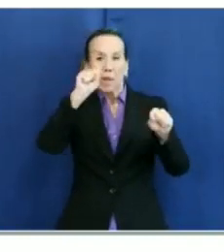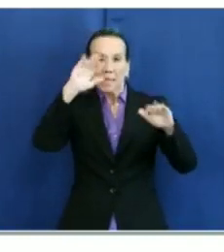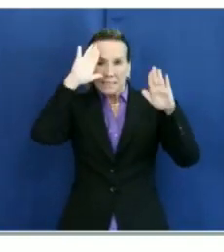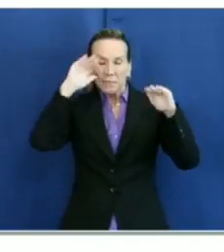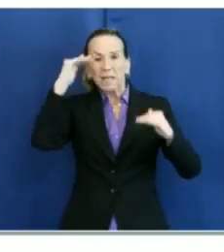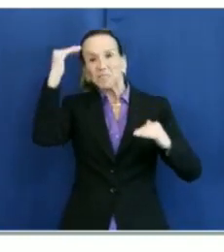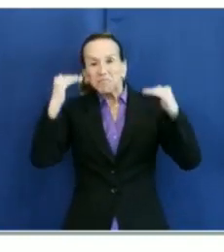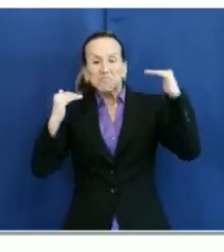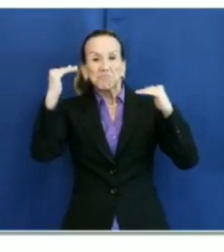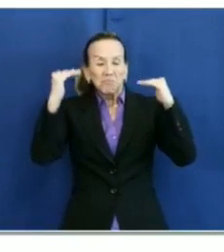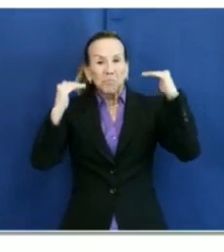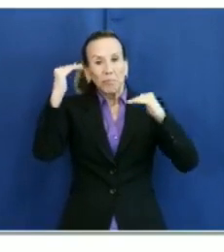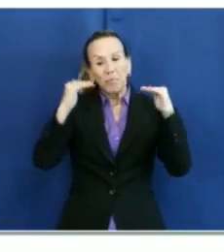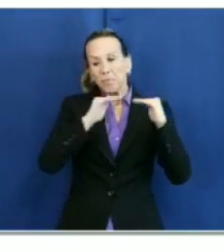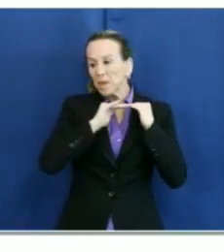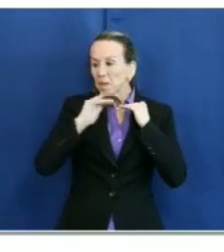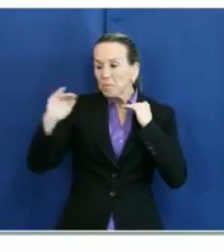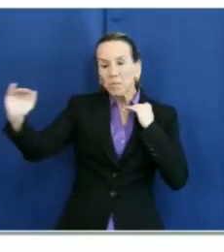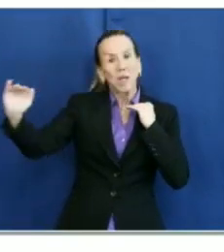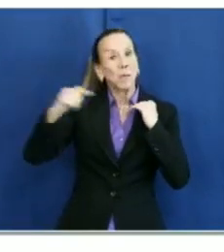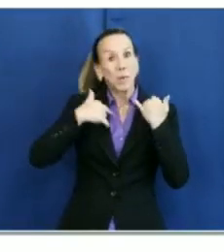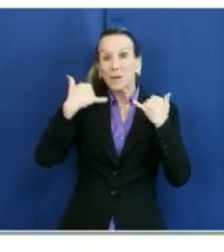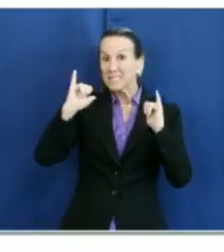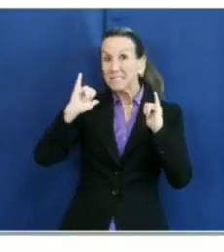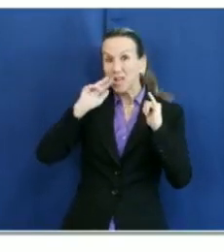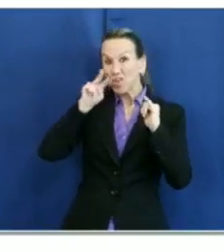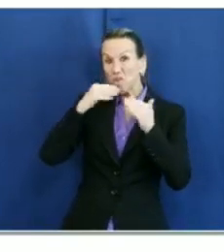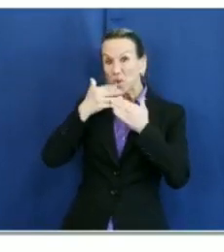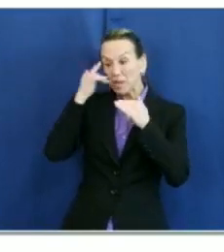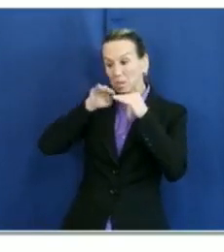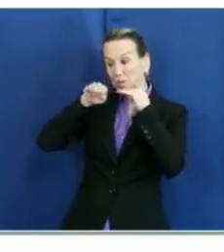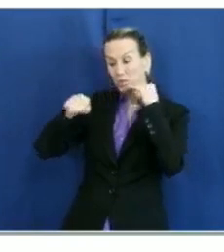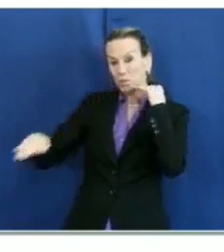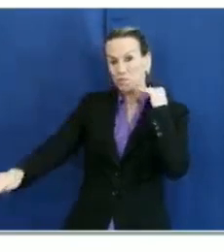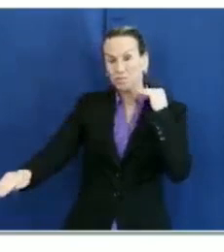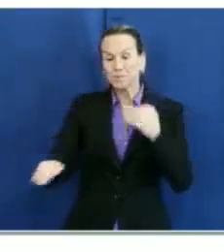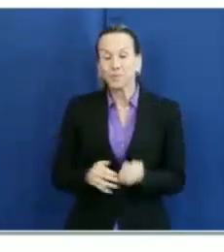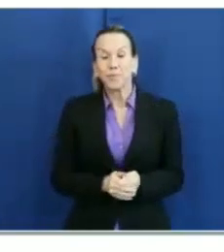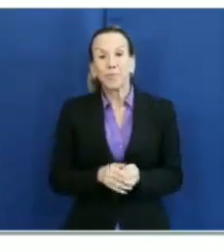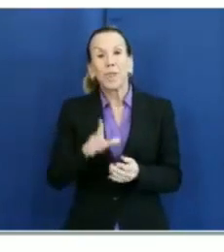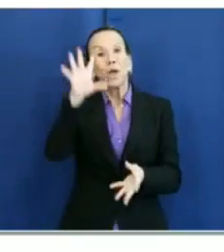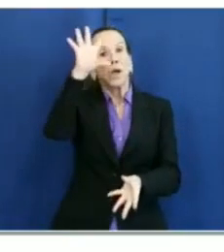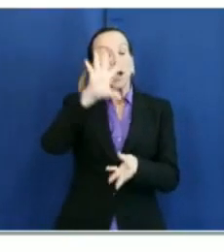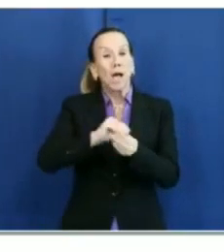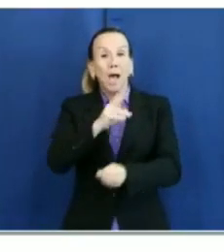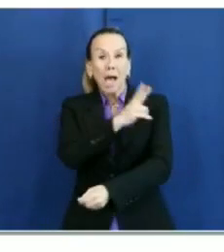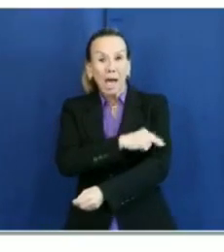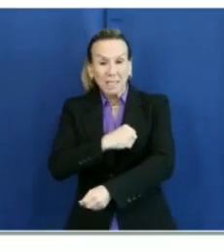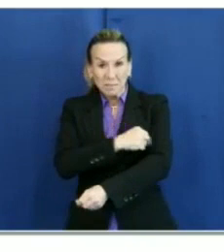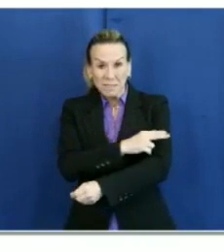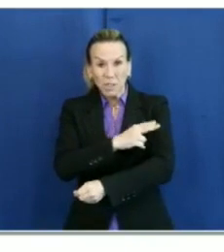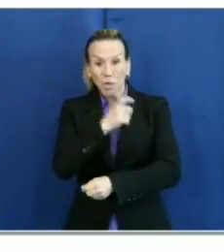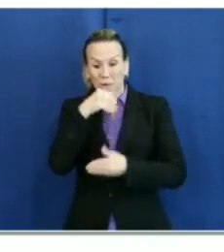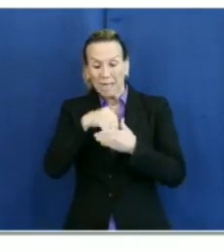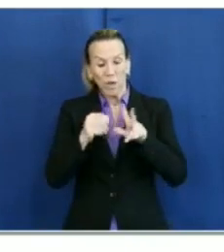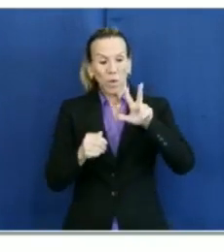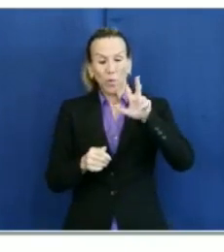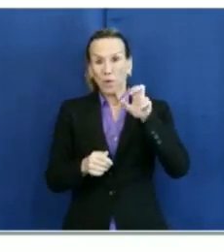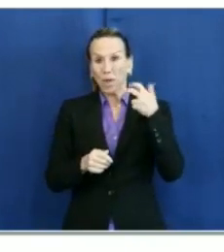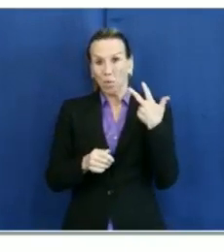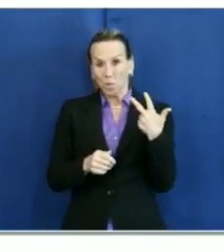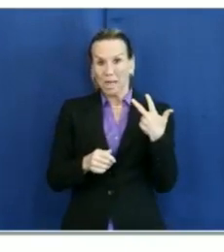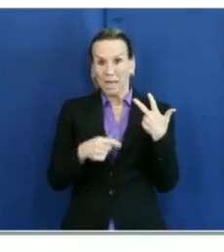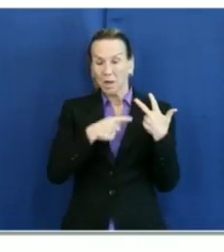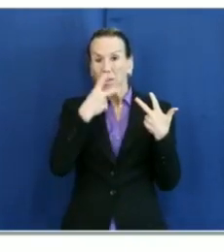-to-day. It's general trends over time, and we're still trending down. Total hospitalizations, you take the 303 for COVID, add in the non